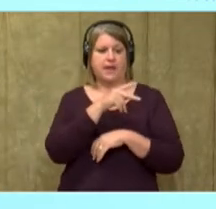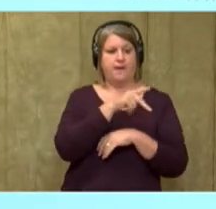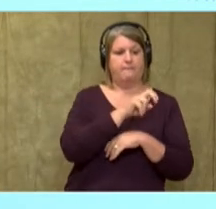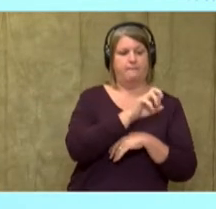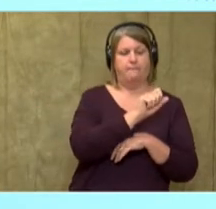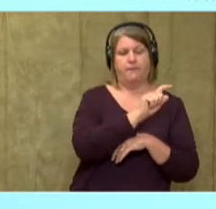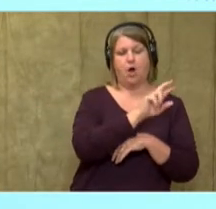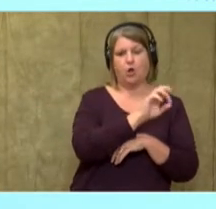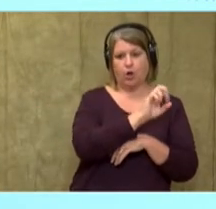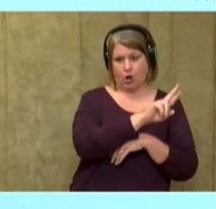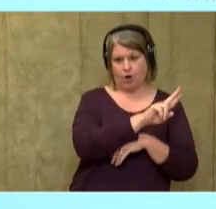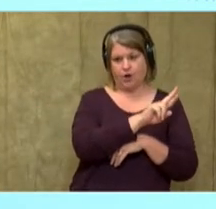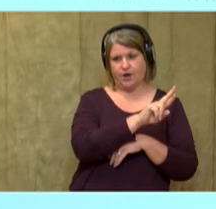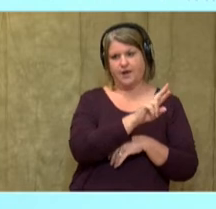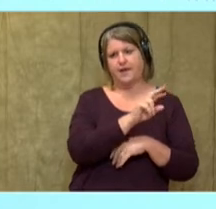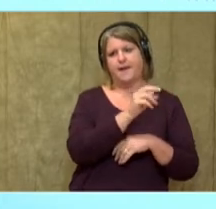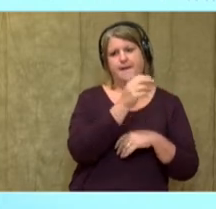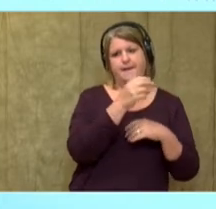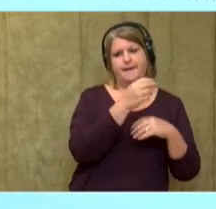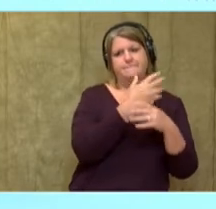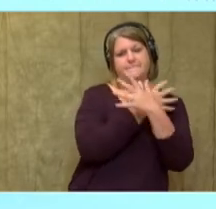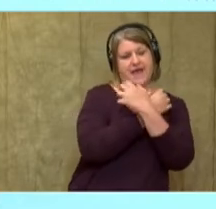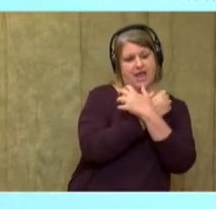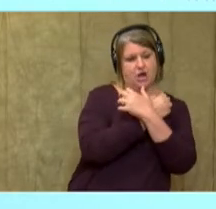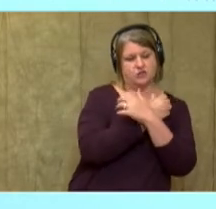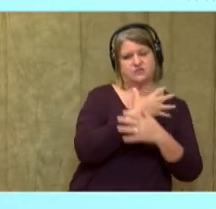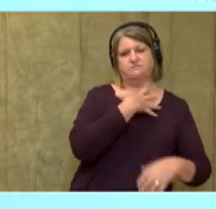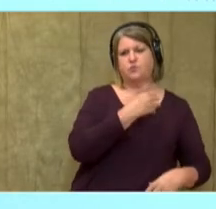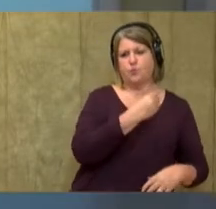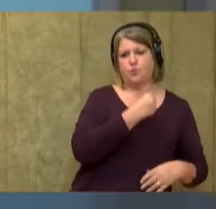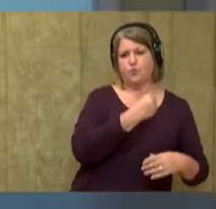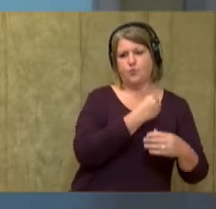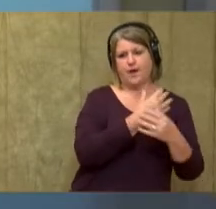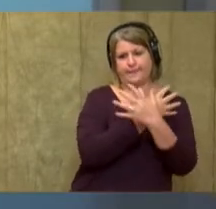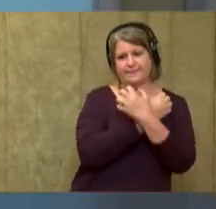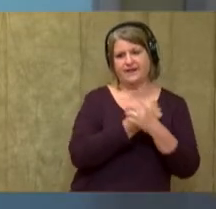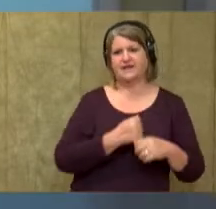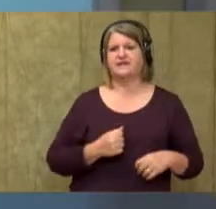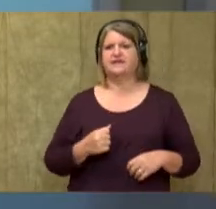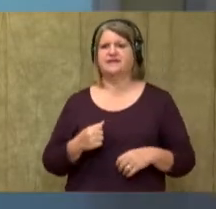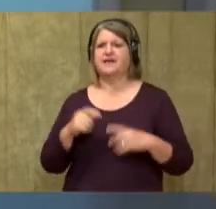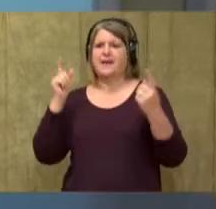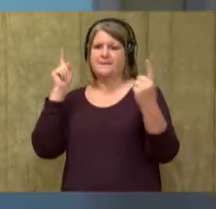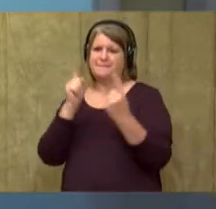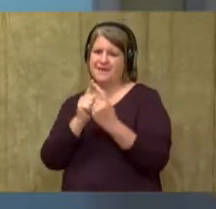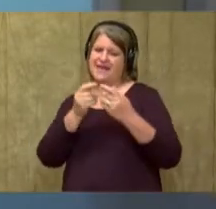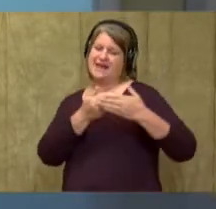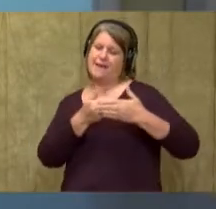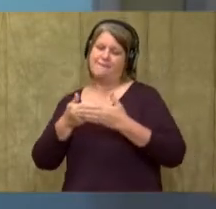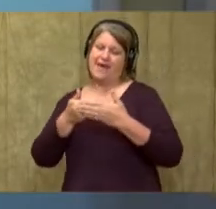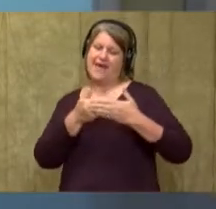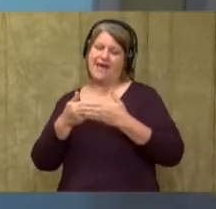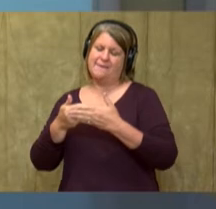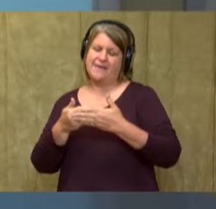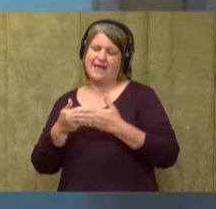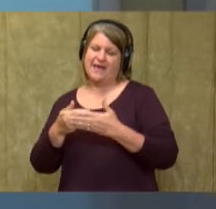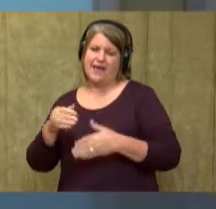ways that polar bears and pandas are different. So, let's start reading. Meet a baby panda.